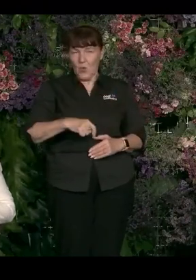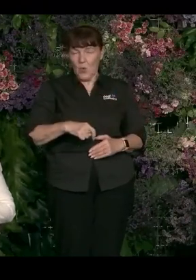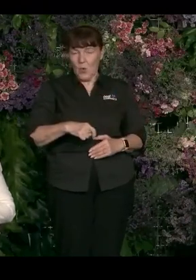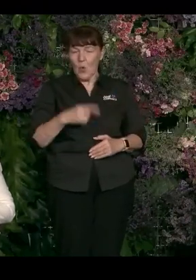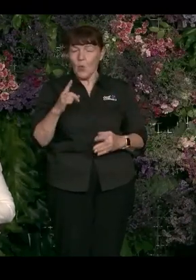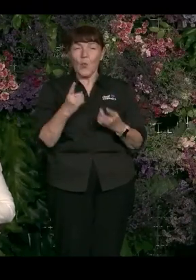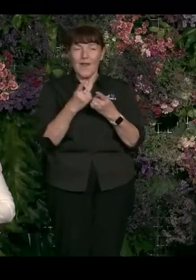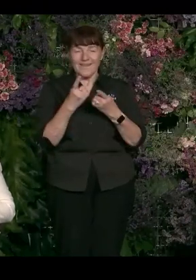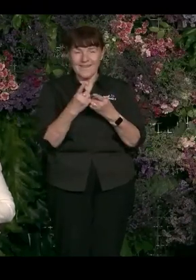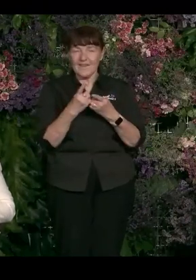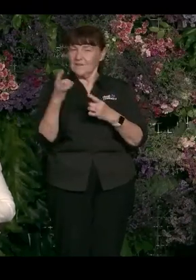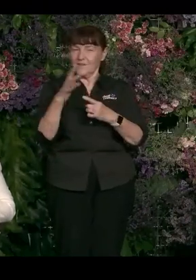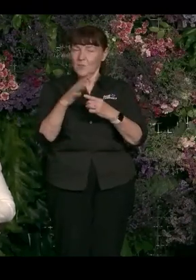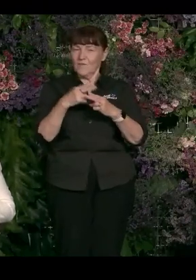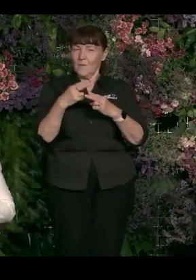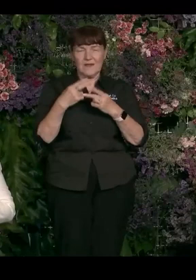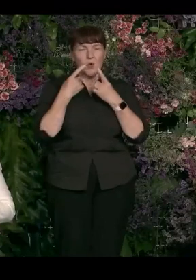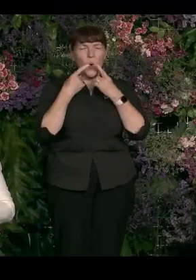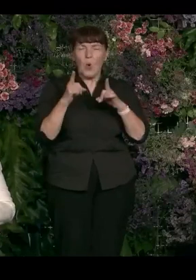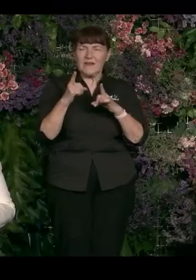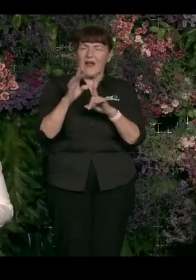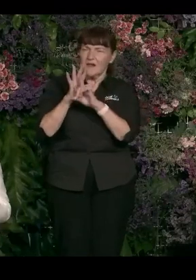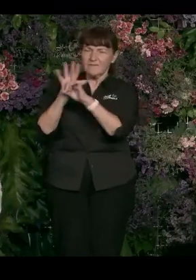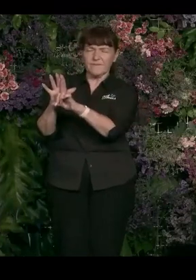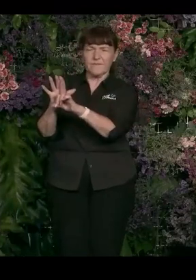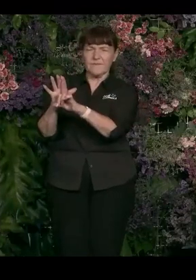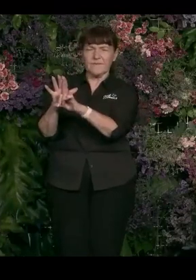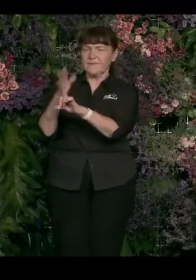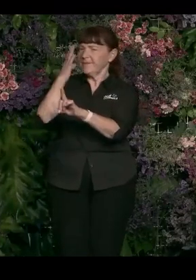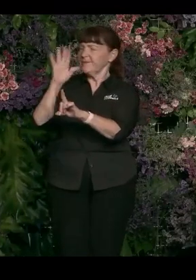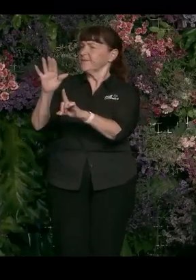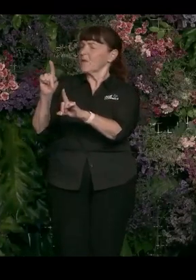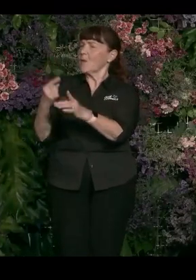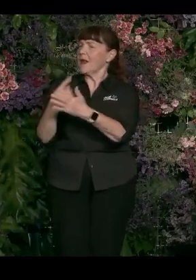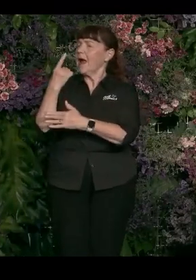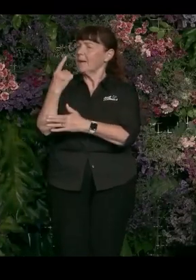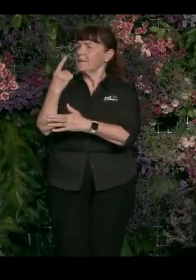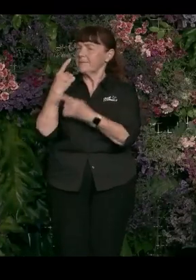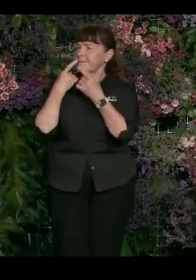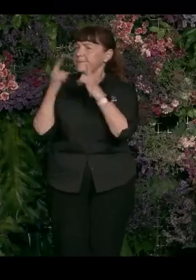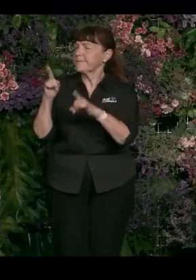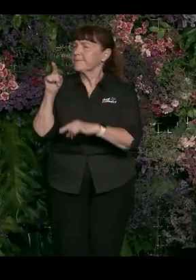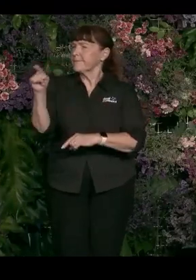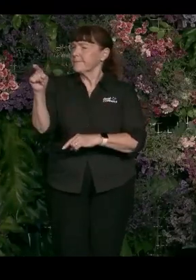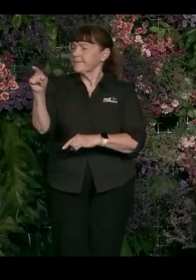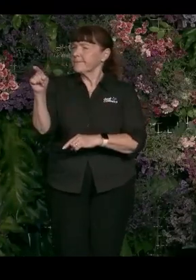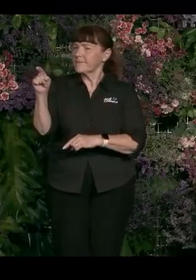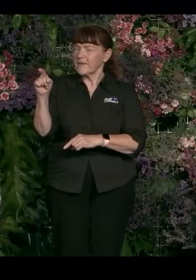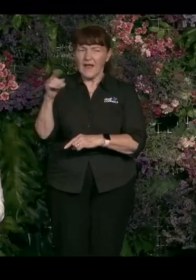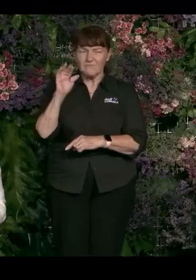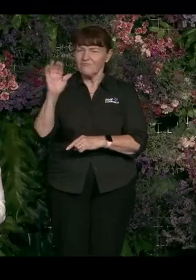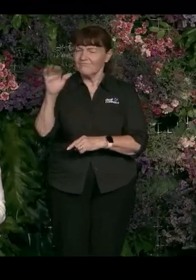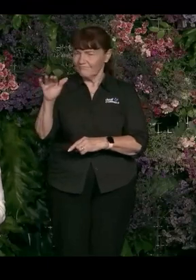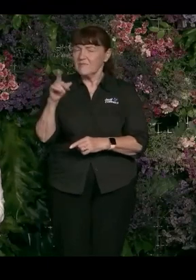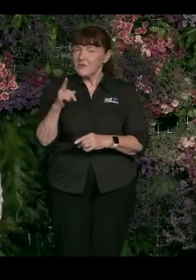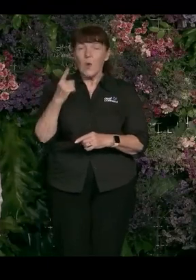one of the things that's been really important for me is to call that out very, very visibly when those things happen and be able to follow up with people as